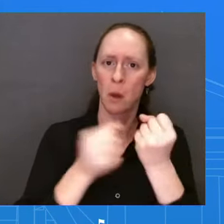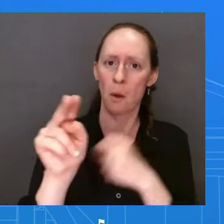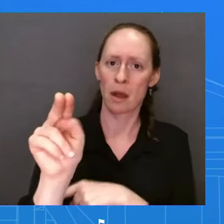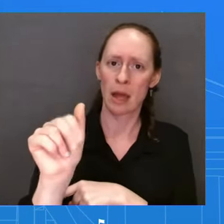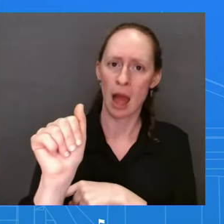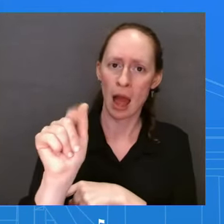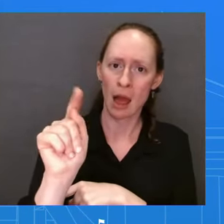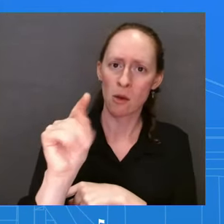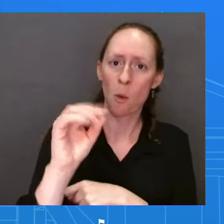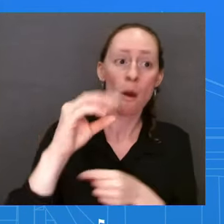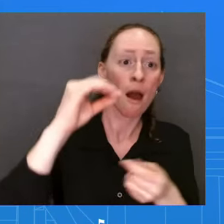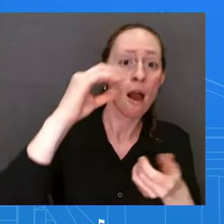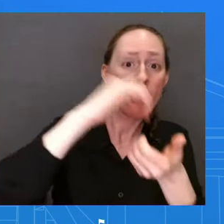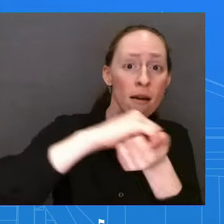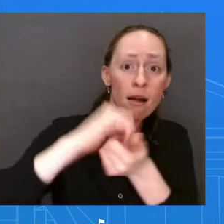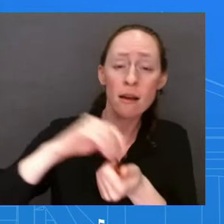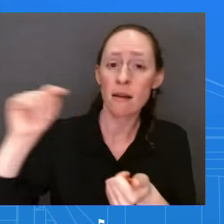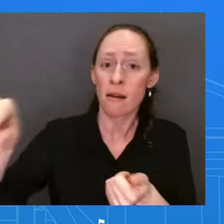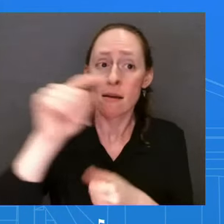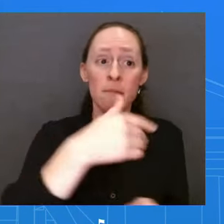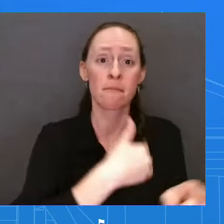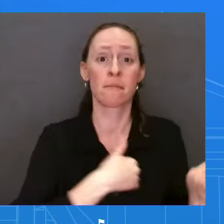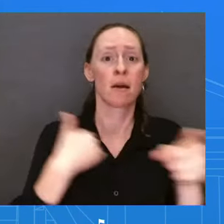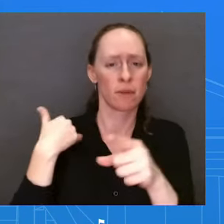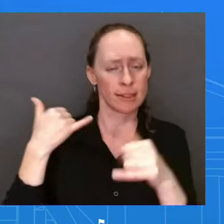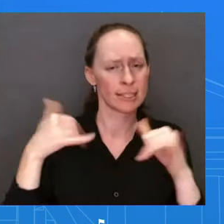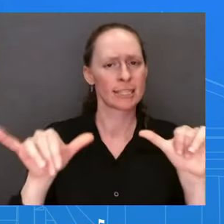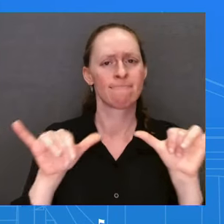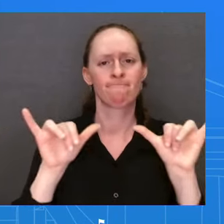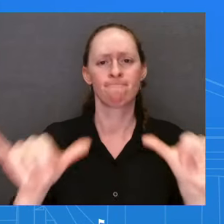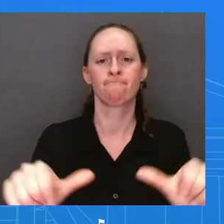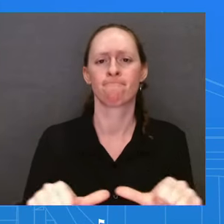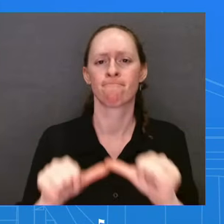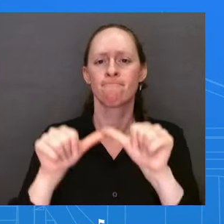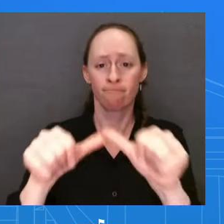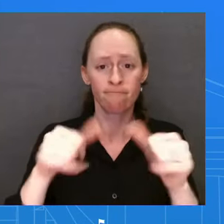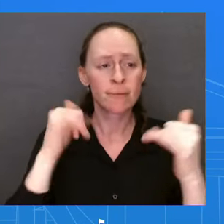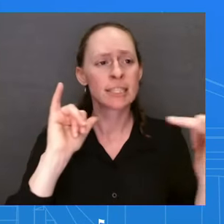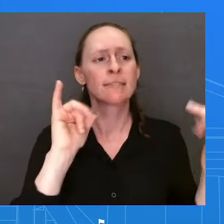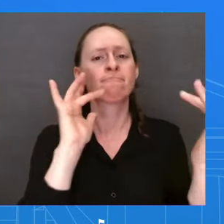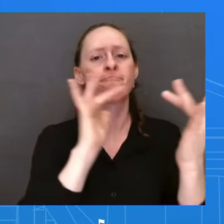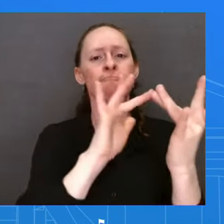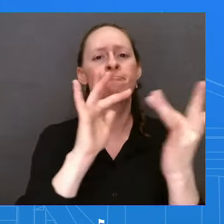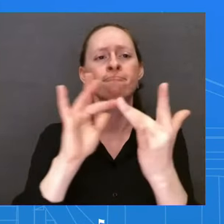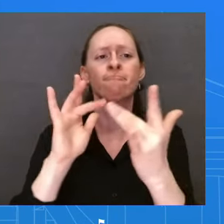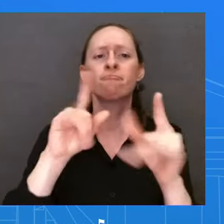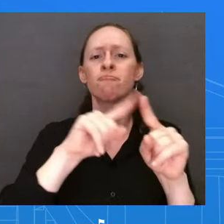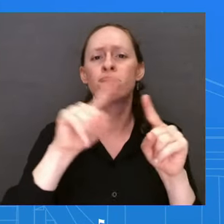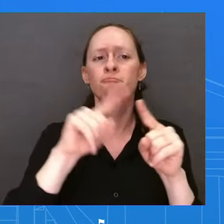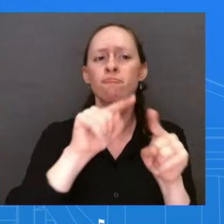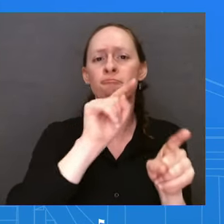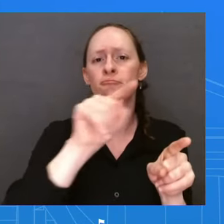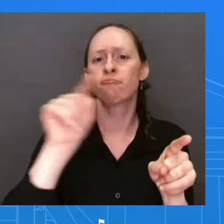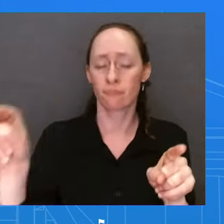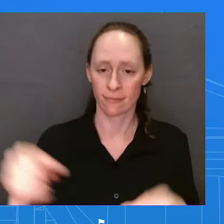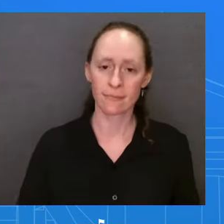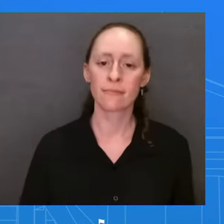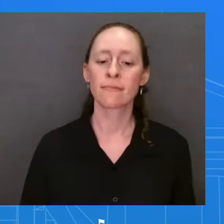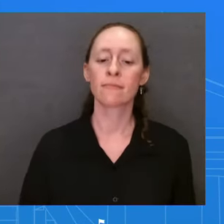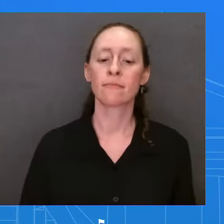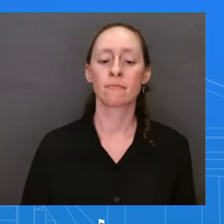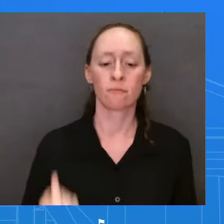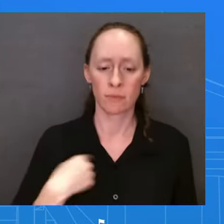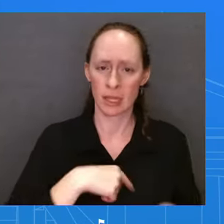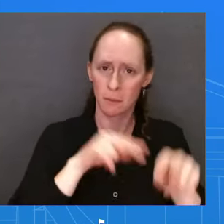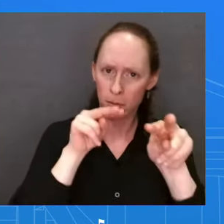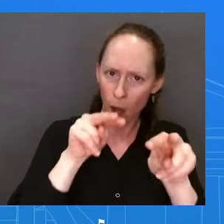we are going to stay in close touch with our partners and allies to make sure we continue to monitor monitor this closely and responsibly. And to follow up